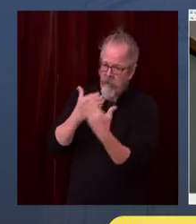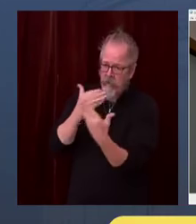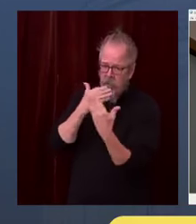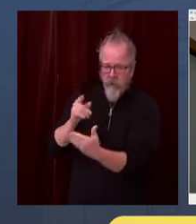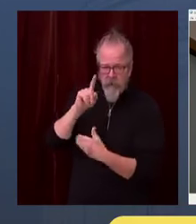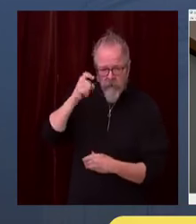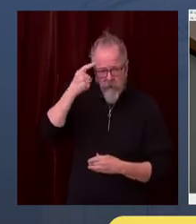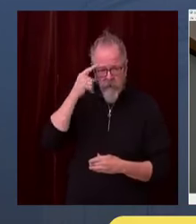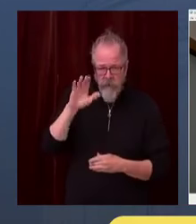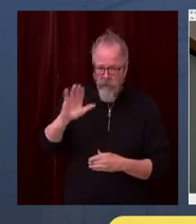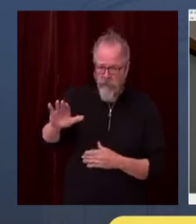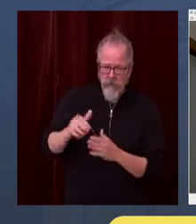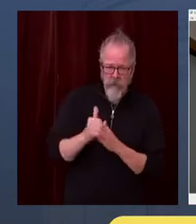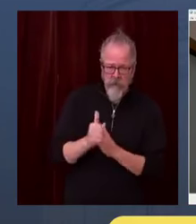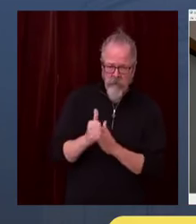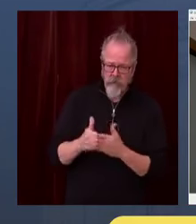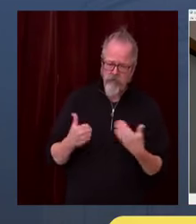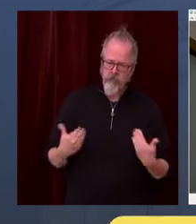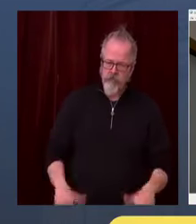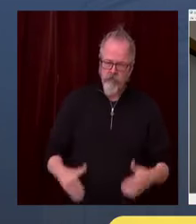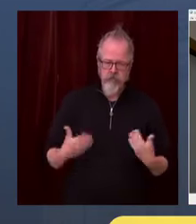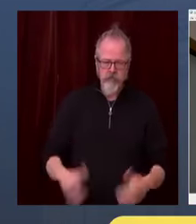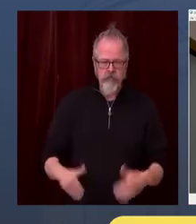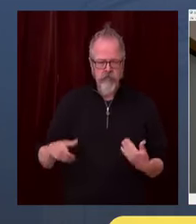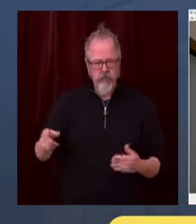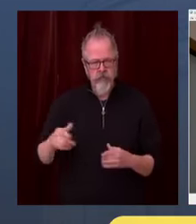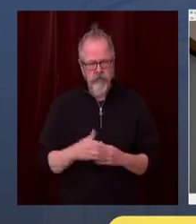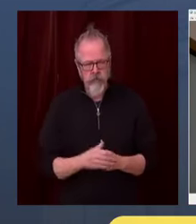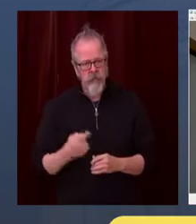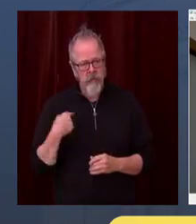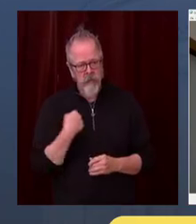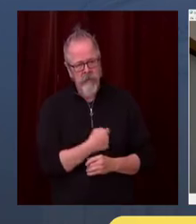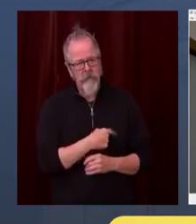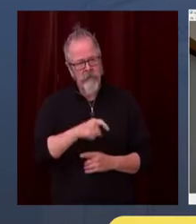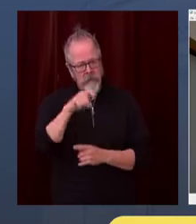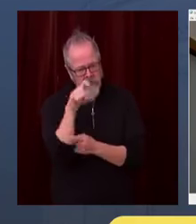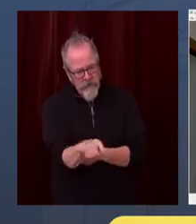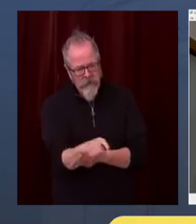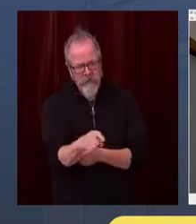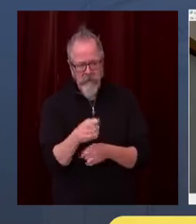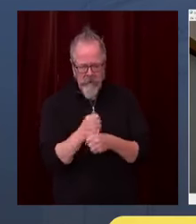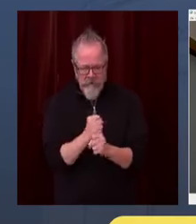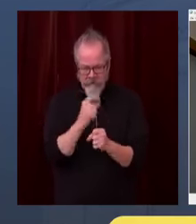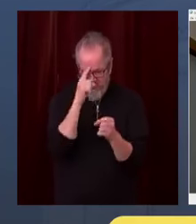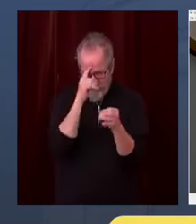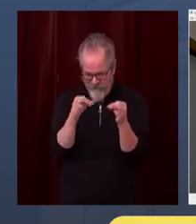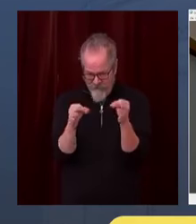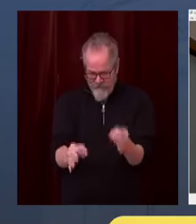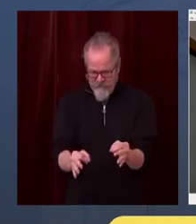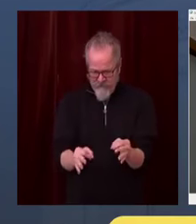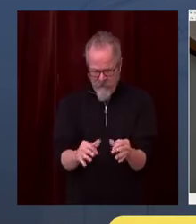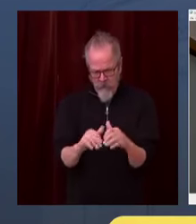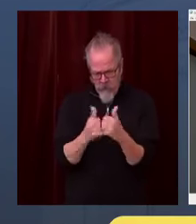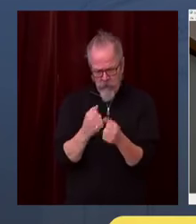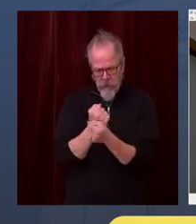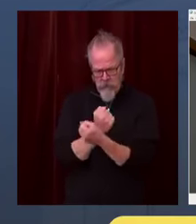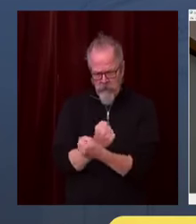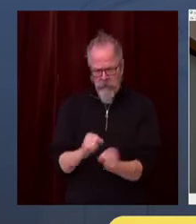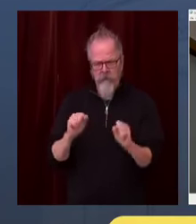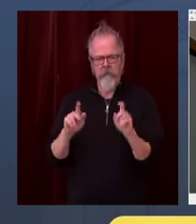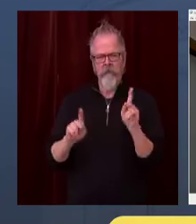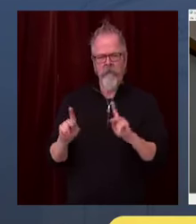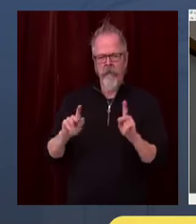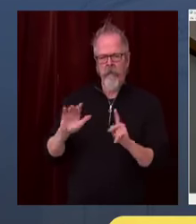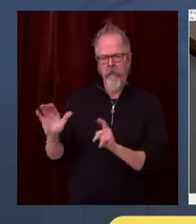of the way, we must speak as one, as elected officials and public health officials. We also know, as you mentioned, how devastating,